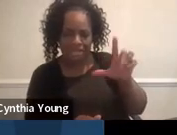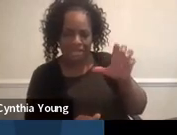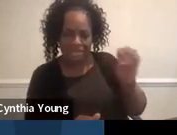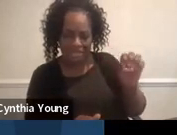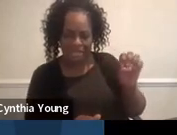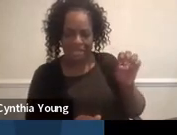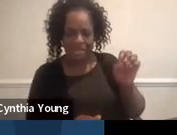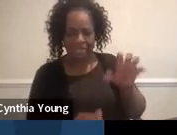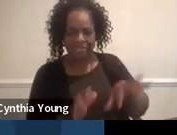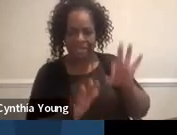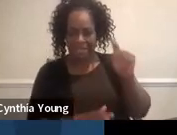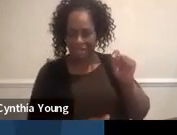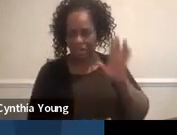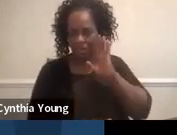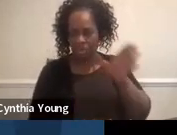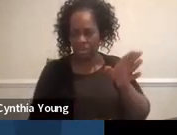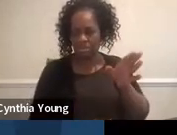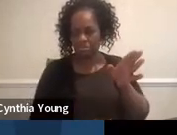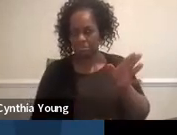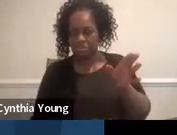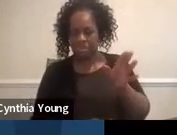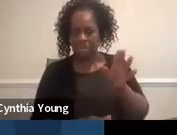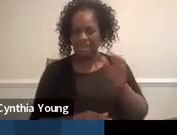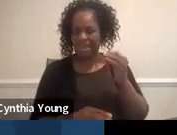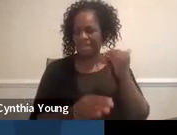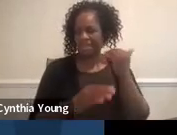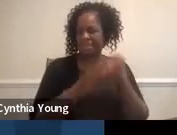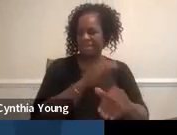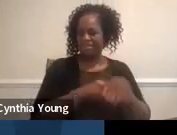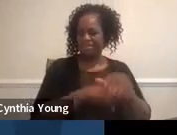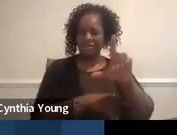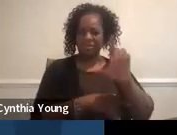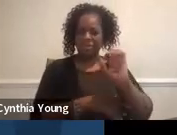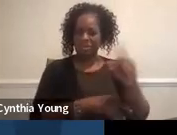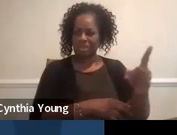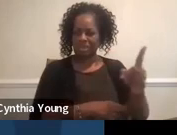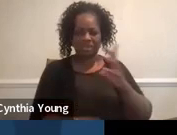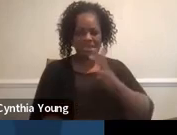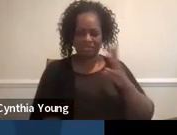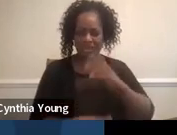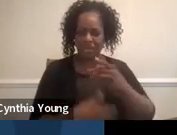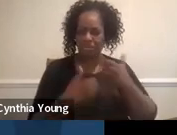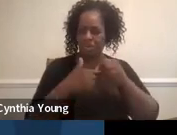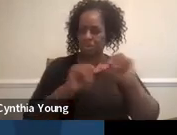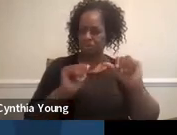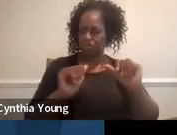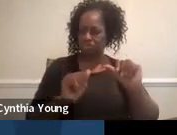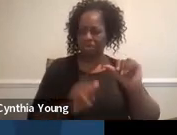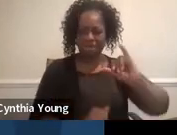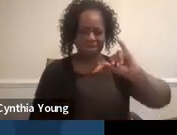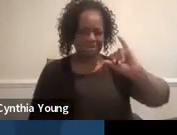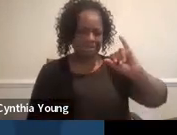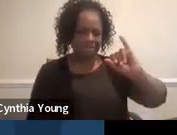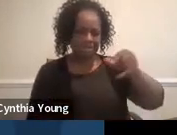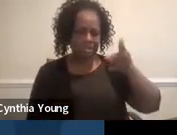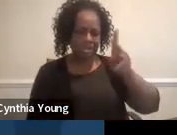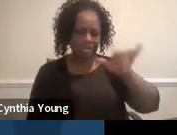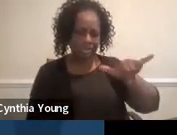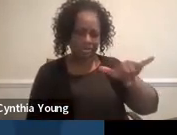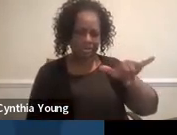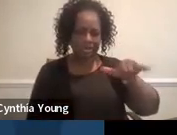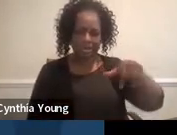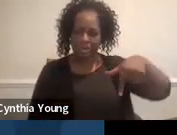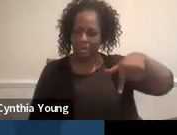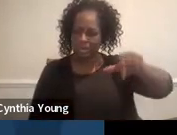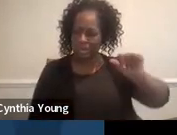see if I can't send you a link to it. Okay. I think we're going to try, Jen and I are going to try to do the question and answers that you have